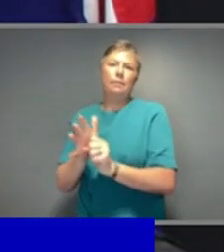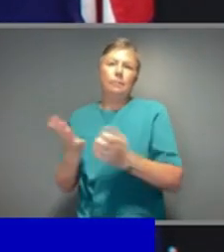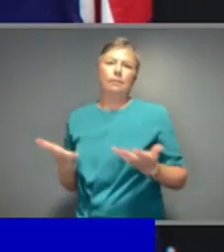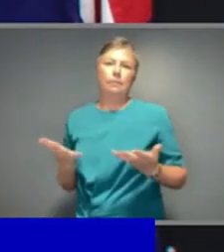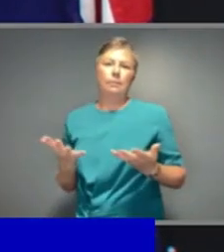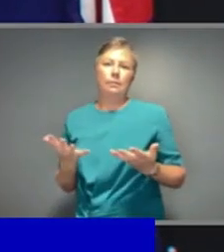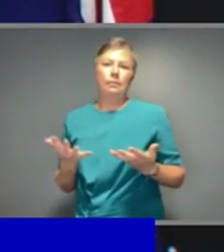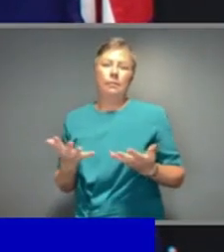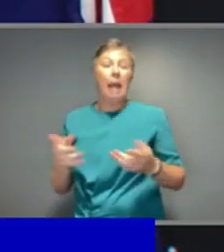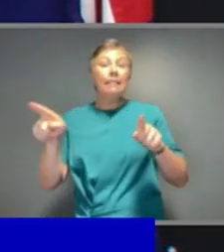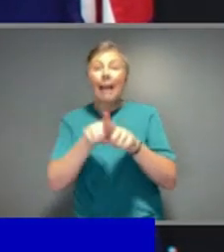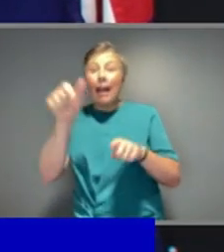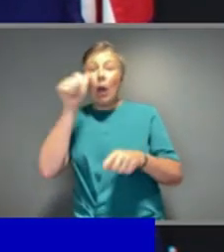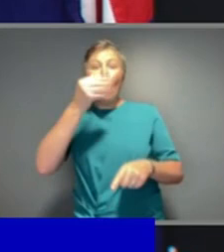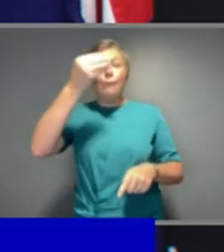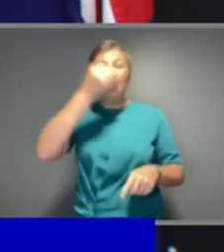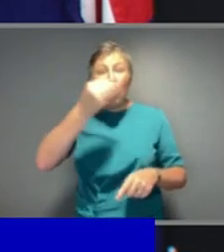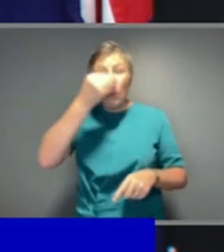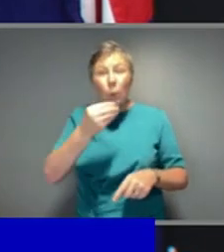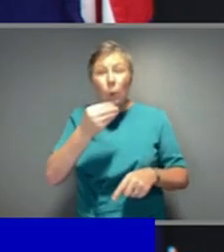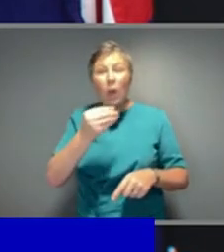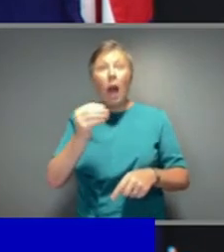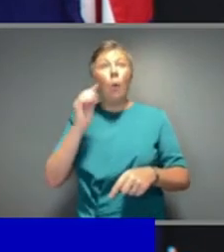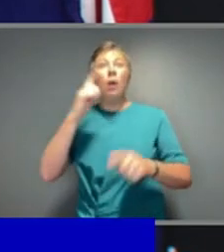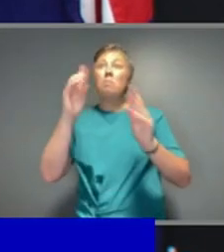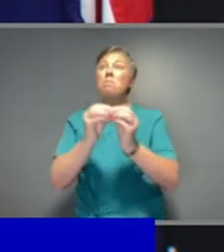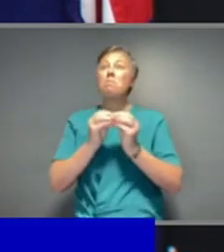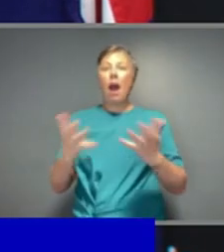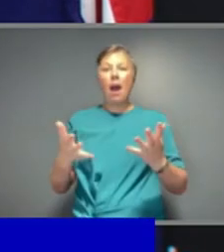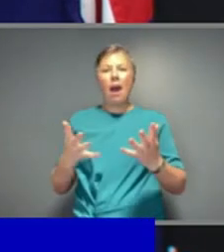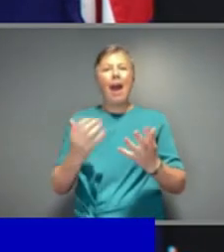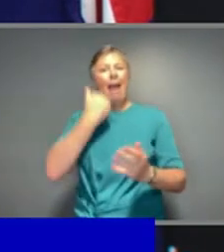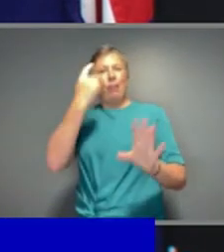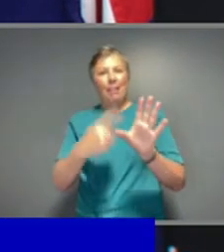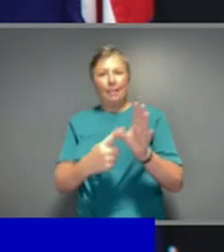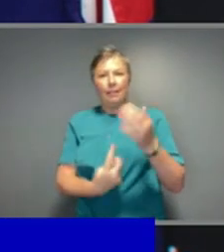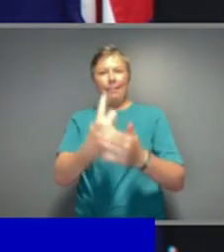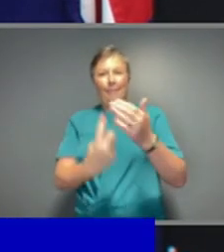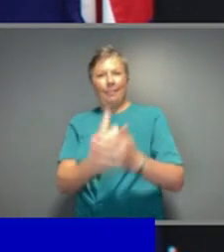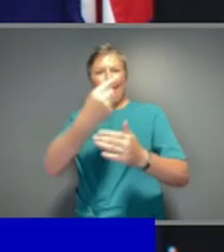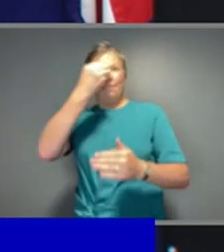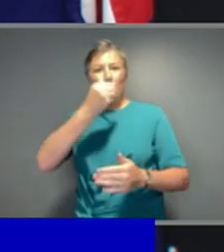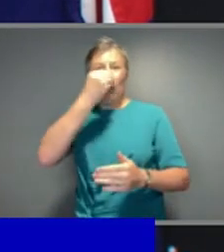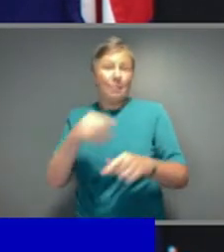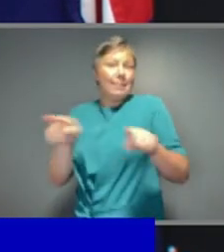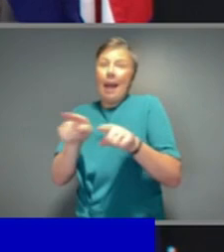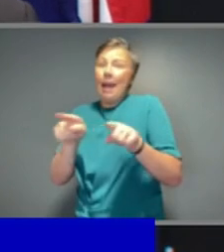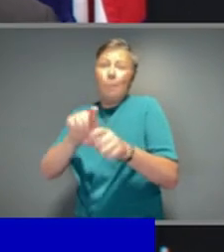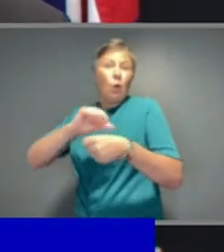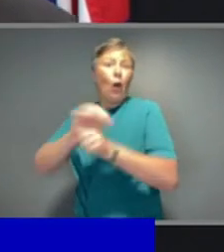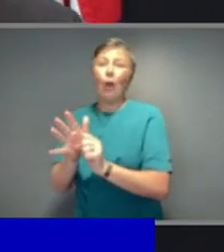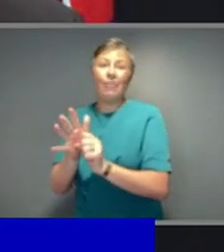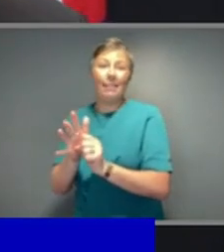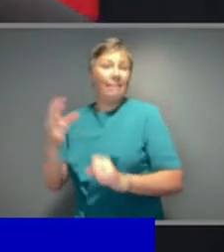live with other infectious diseases that are present in the community, and we can get on with our lives. That plan is based on